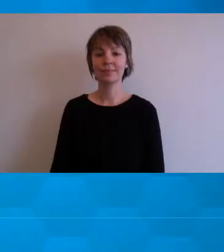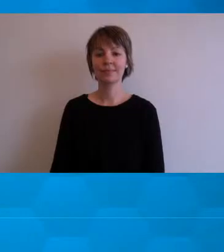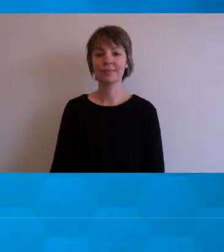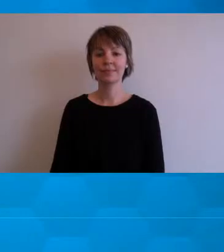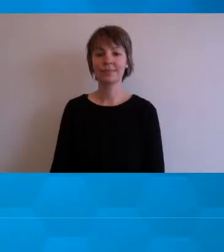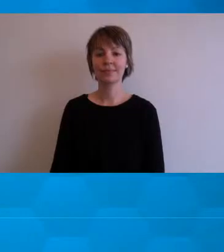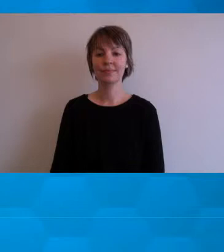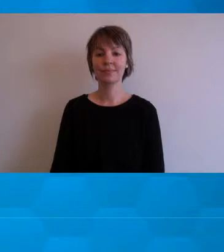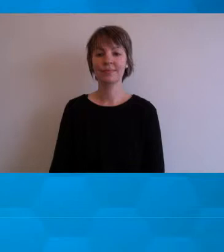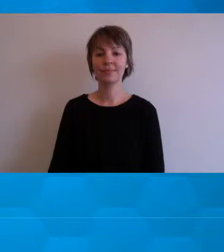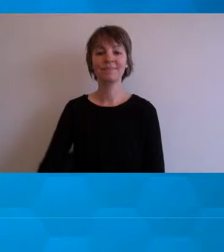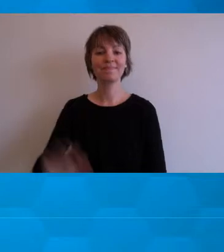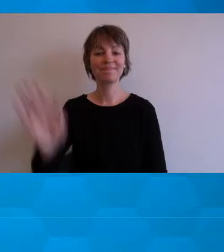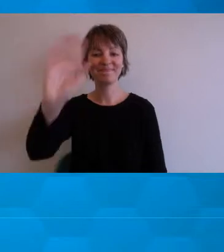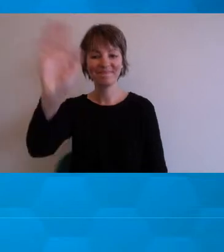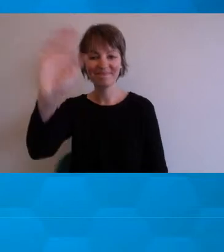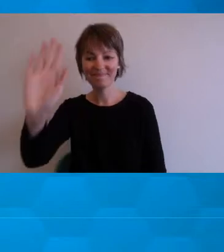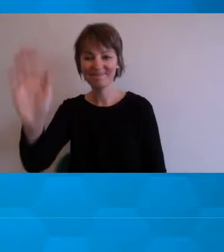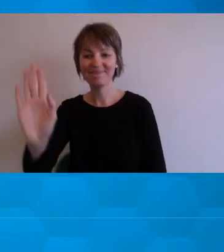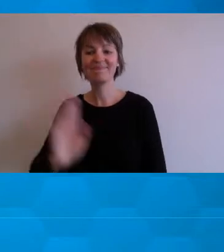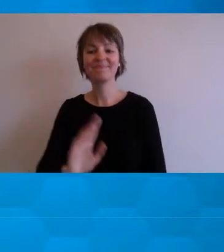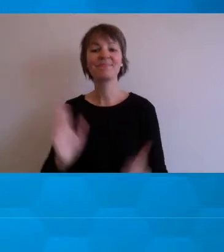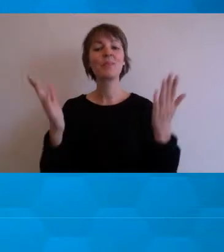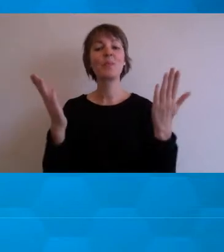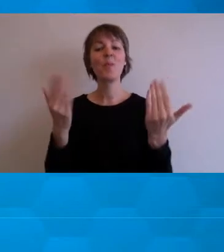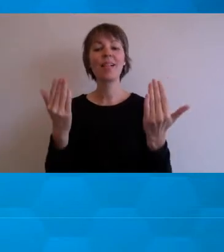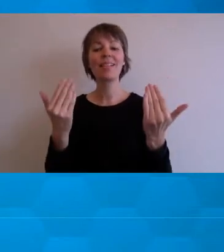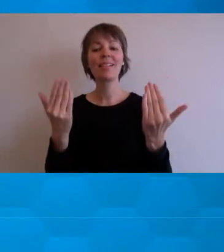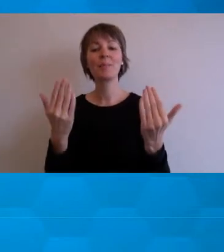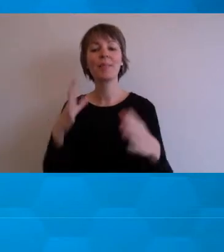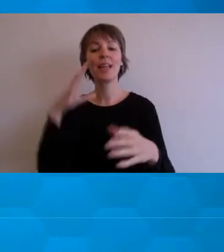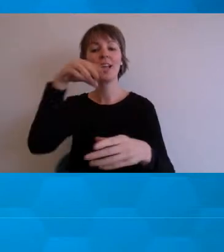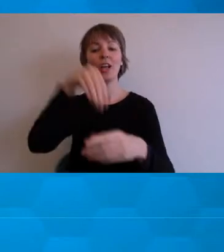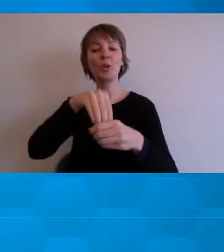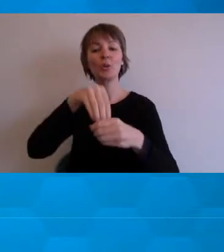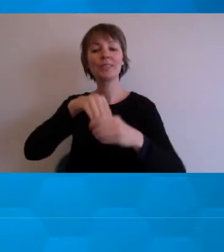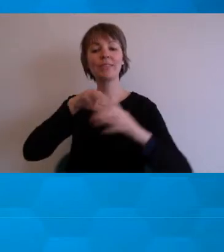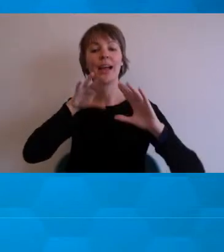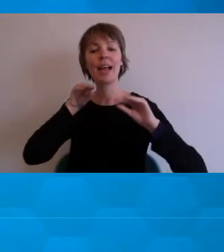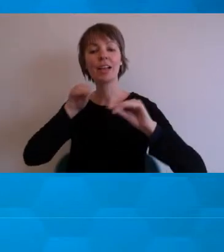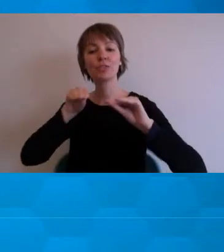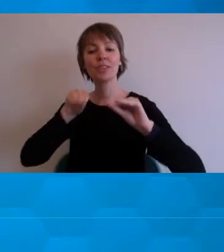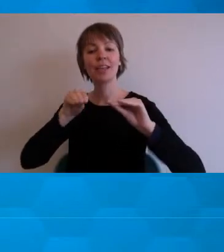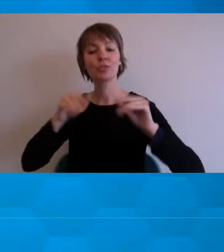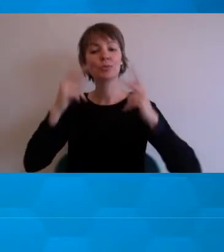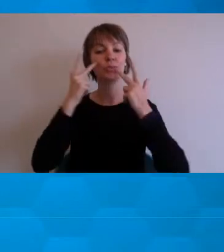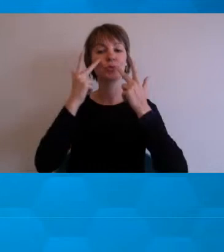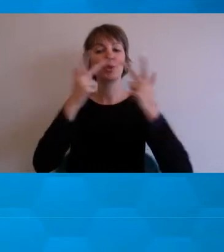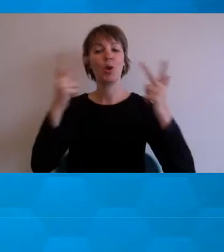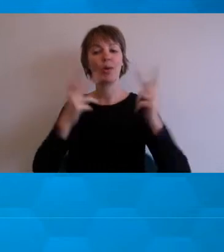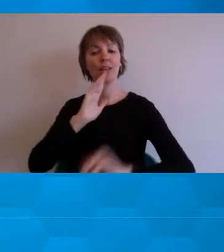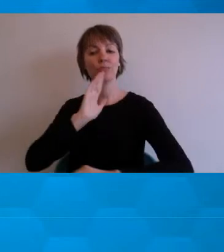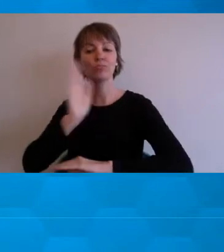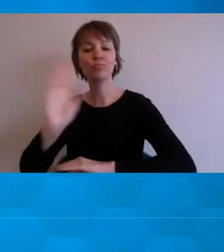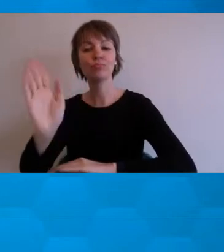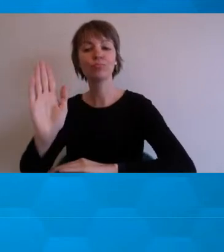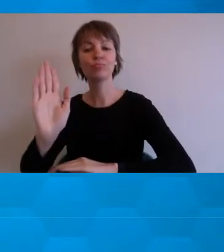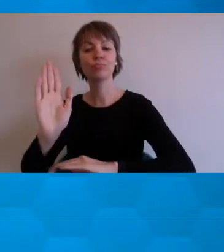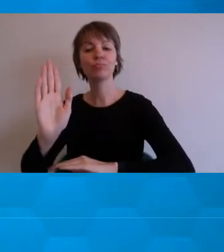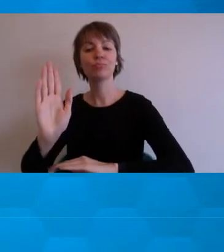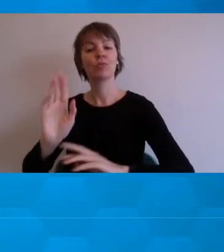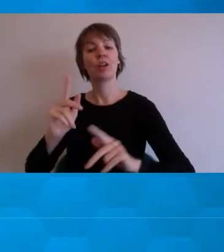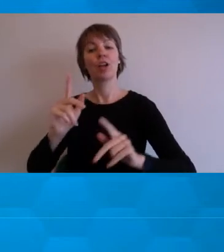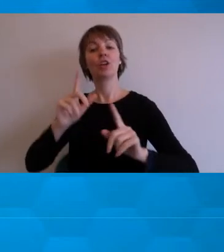Hi, everybody. Welcome to the Inclusive Education Showcase as part of Diversity Fest